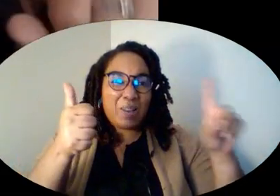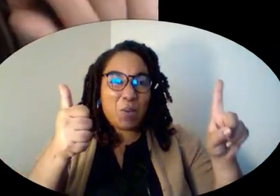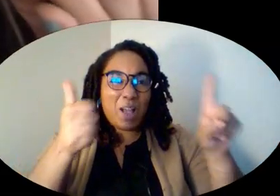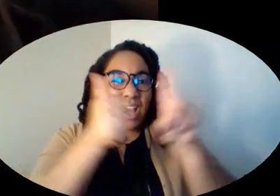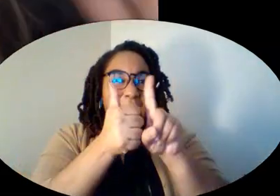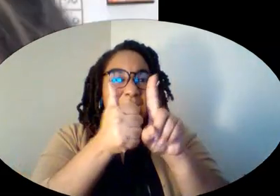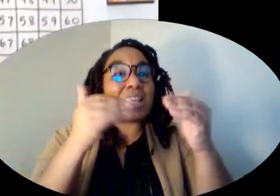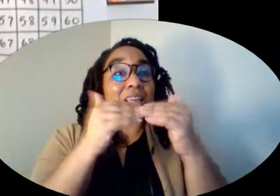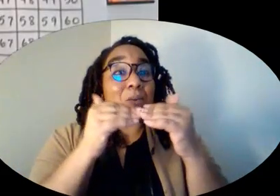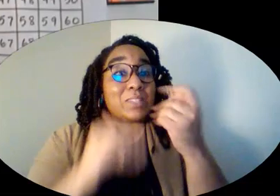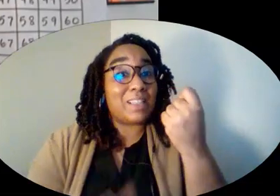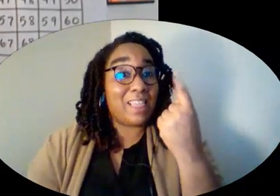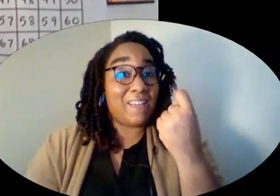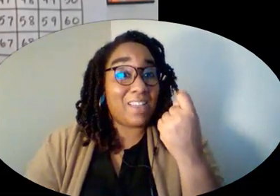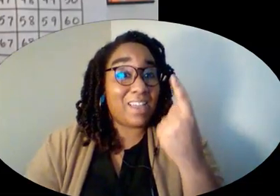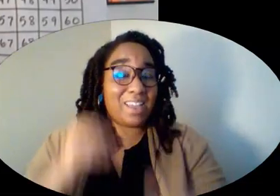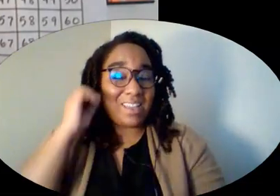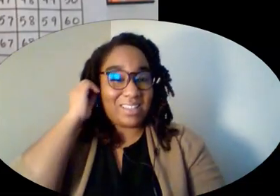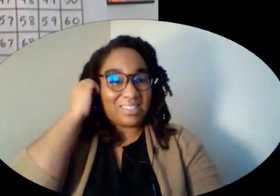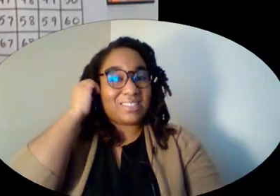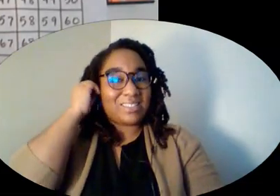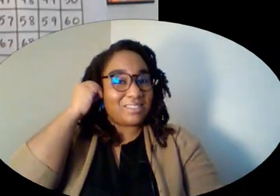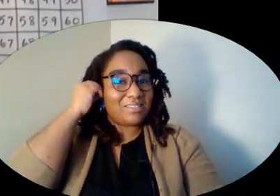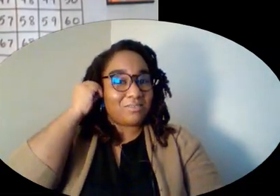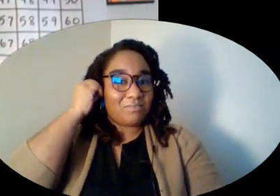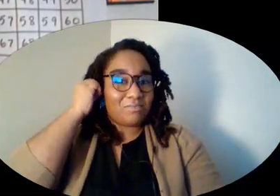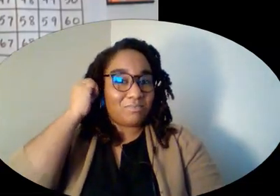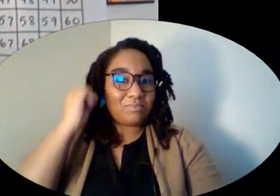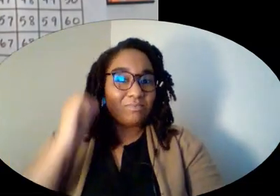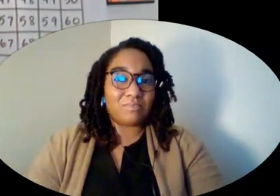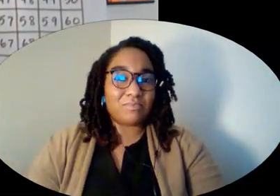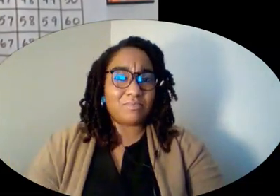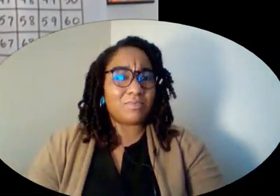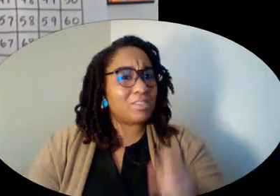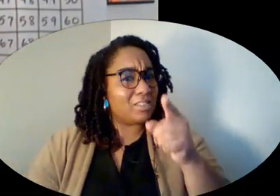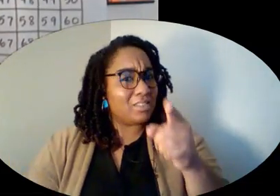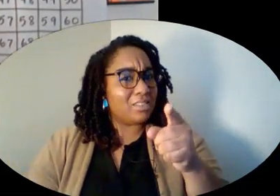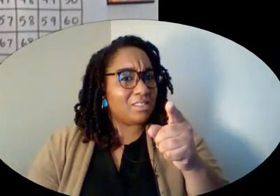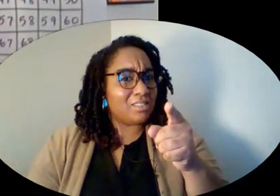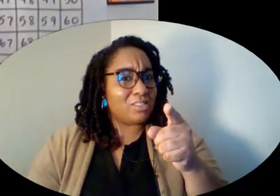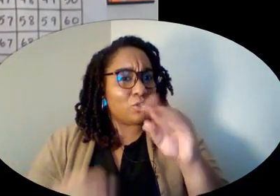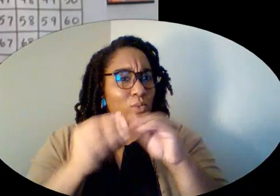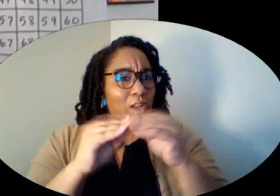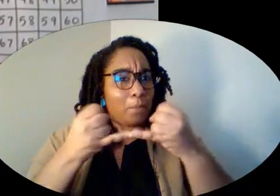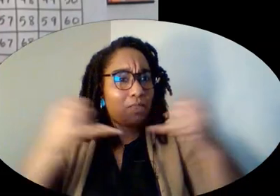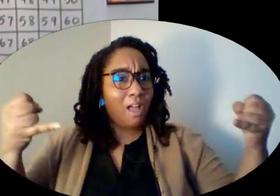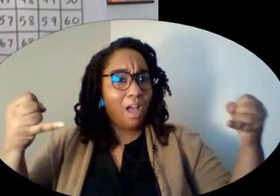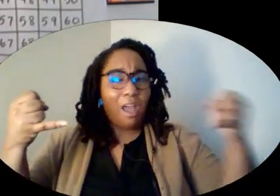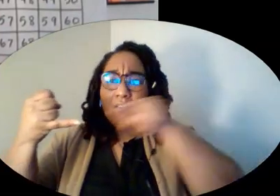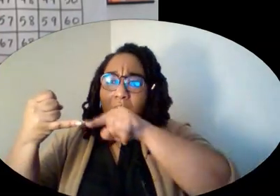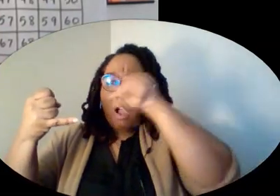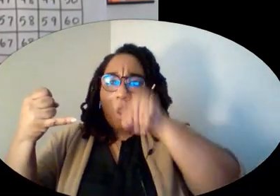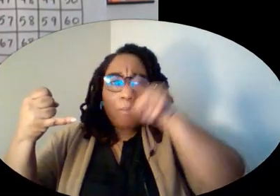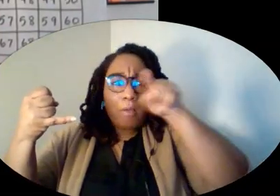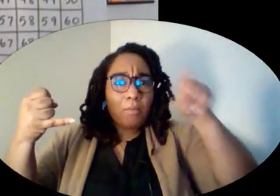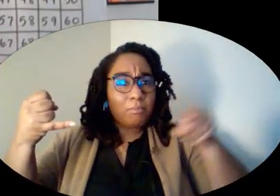makes 11. Okay. Okay. Did you do it with the number line? Did you do it the hops this way? Maybe you decided,